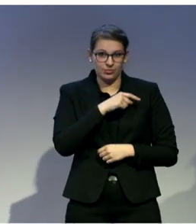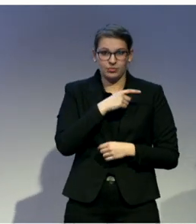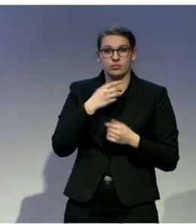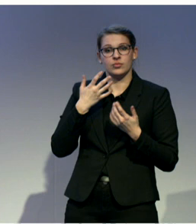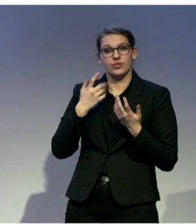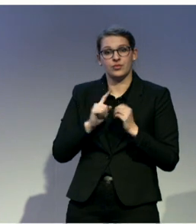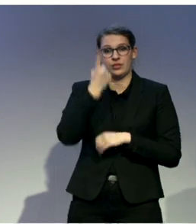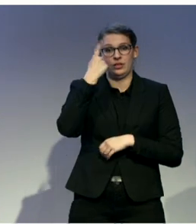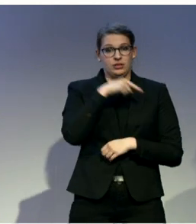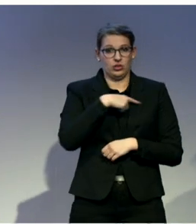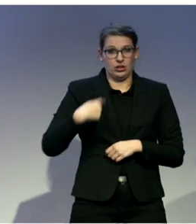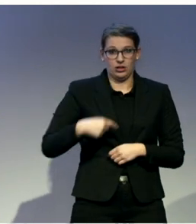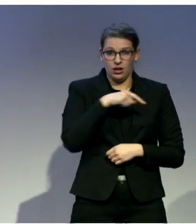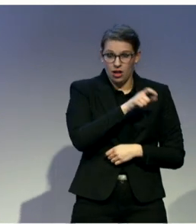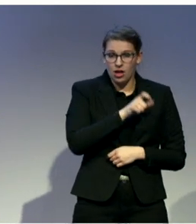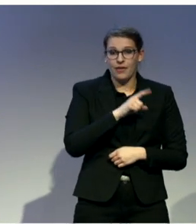have her as part of our team.